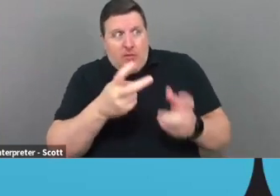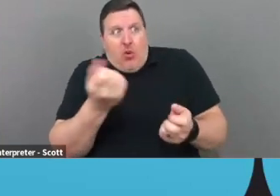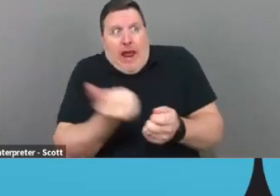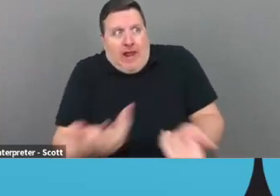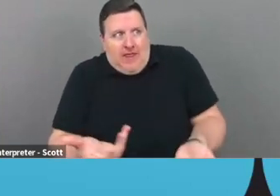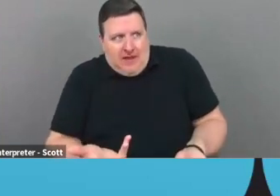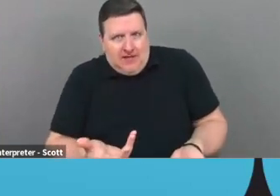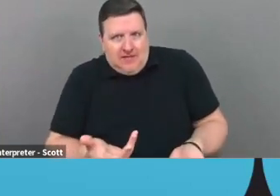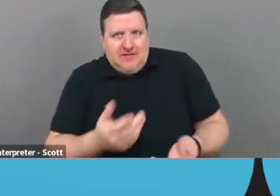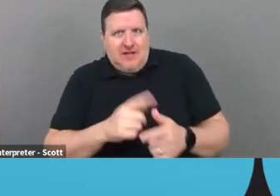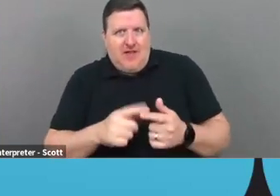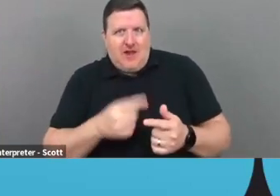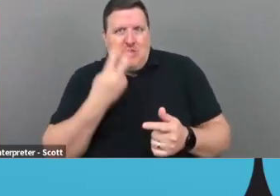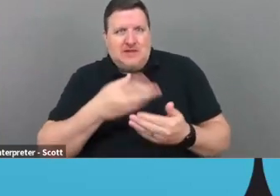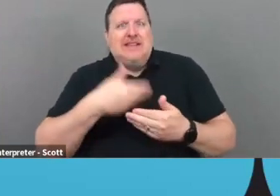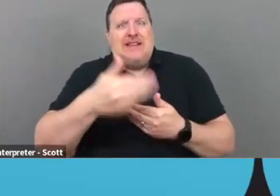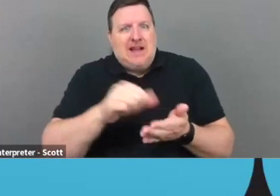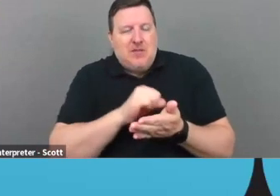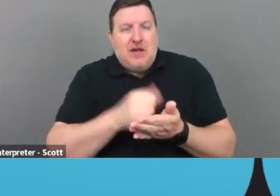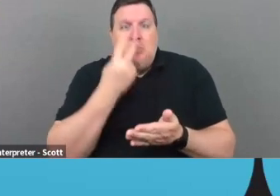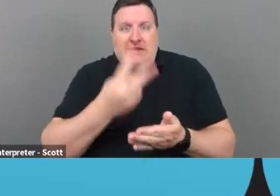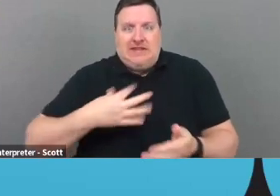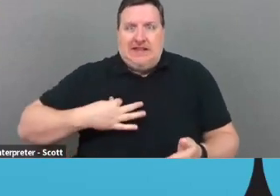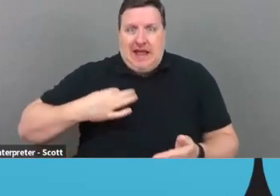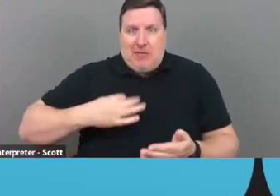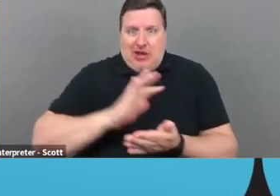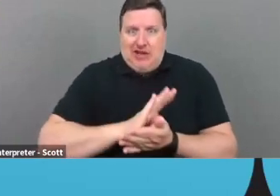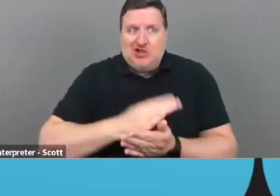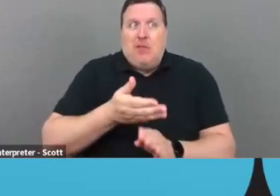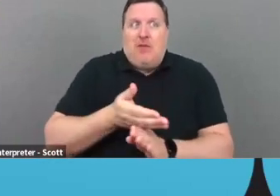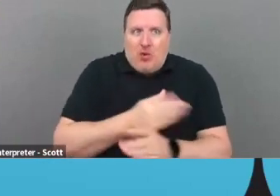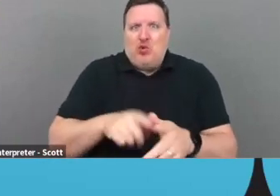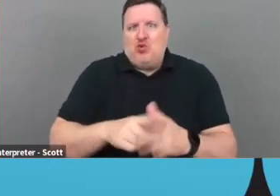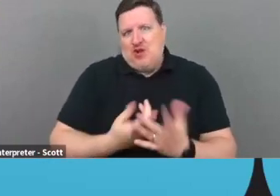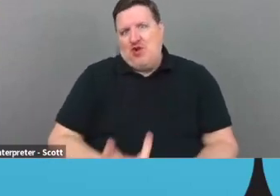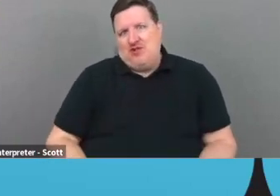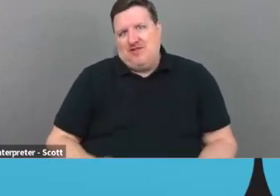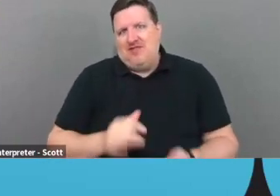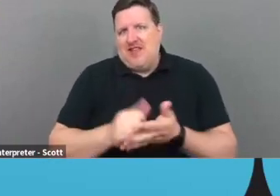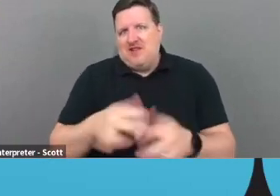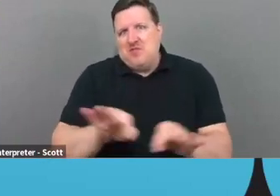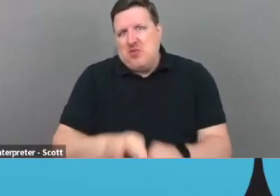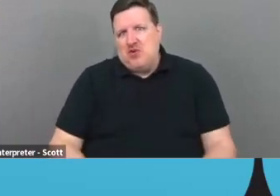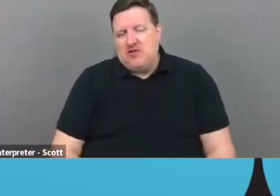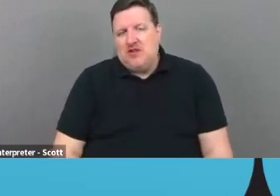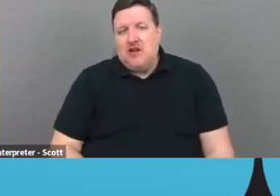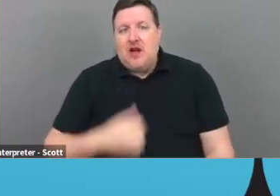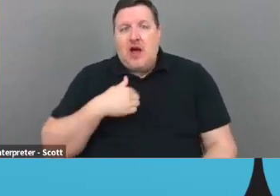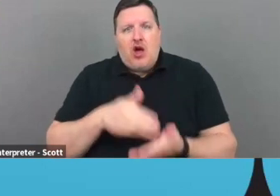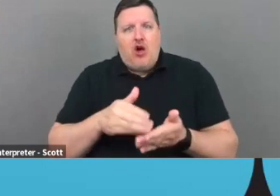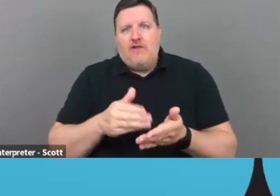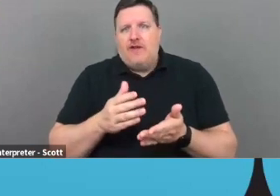page. So you can see what the whole application looks like before you start. That's really important. I often will take,